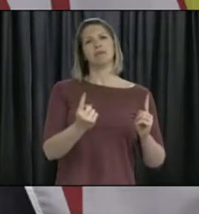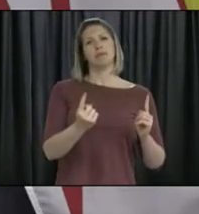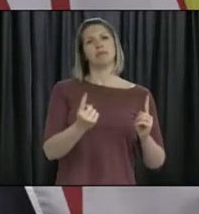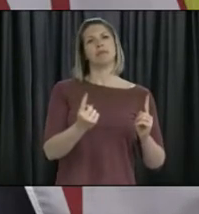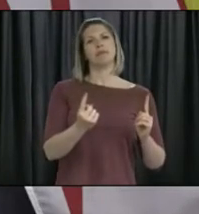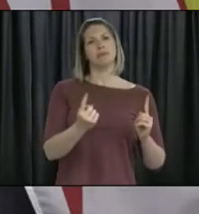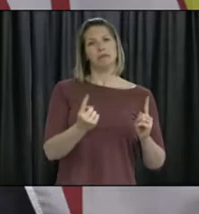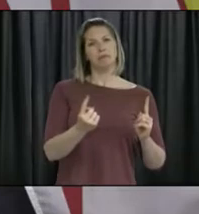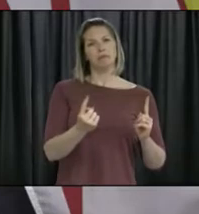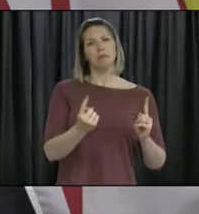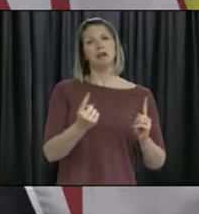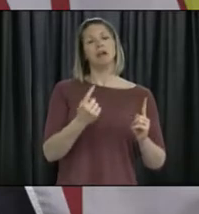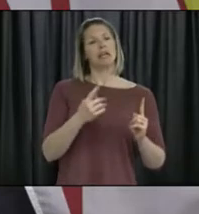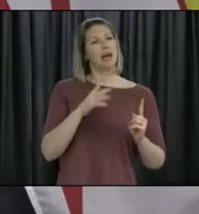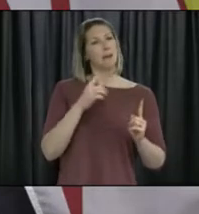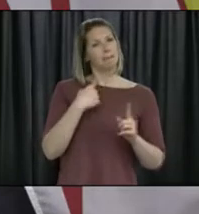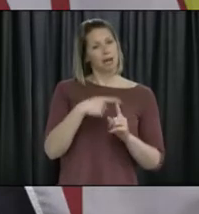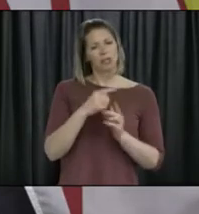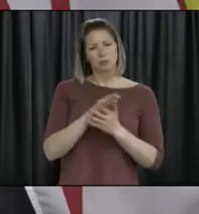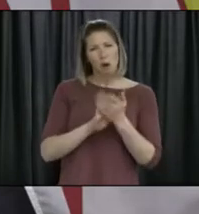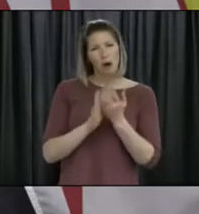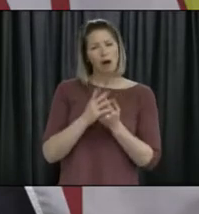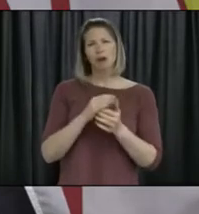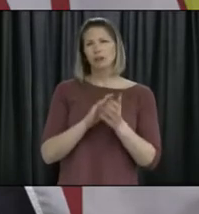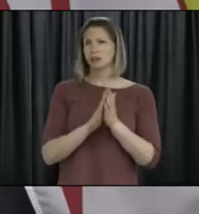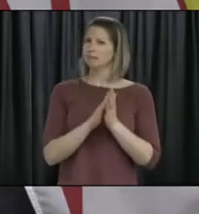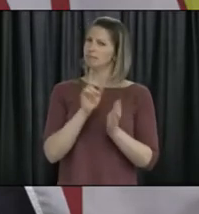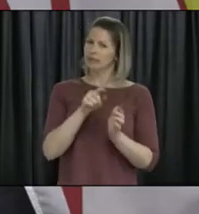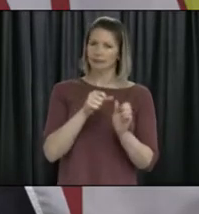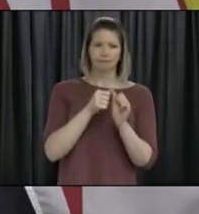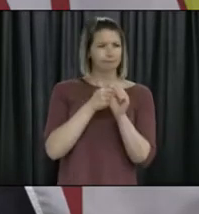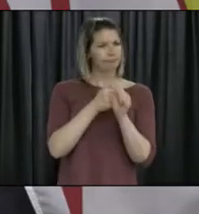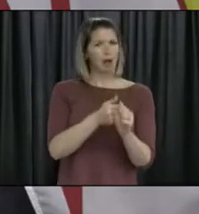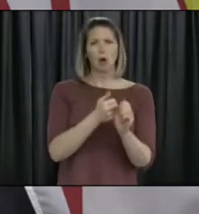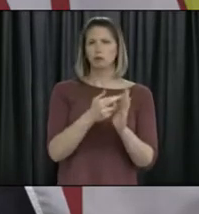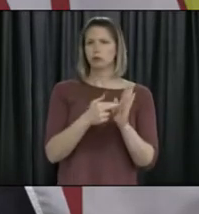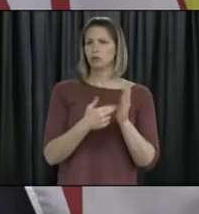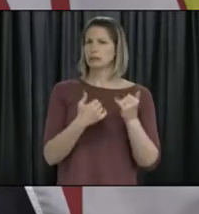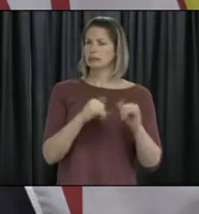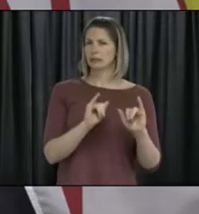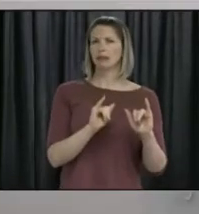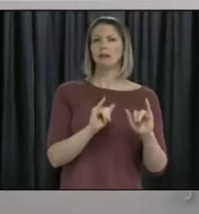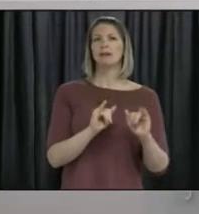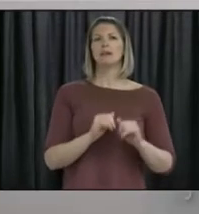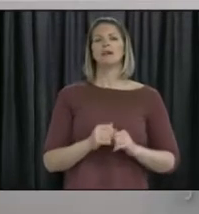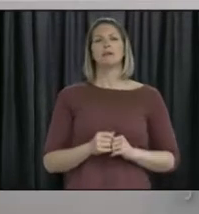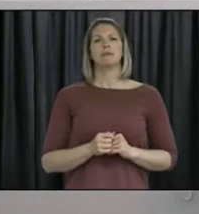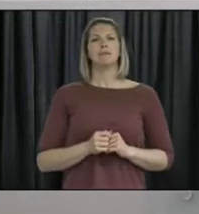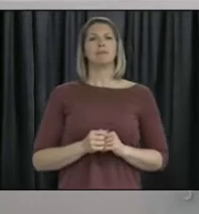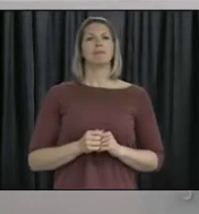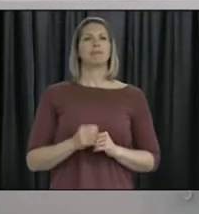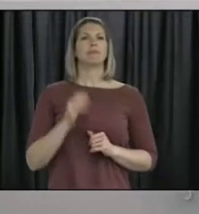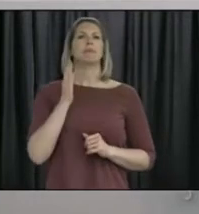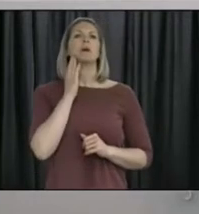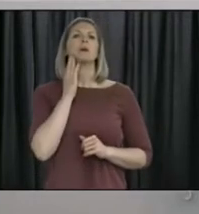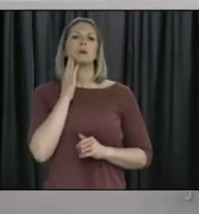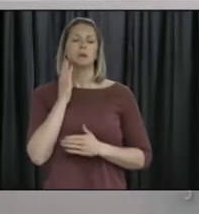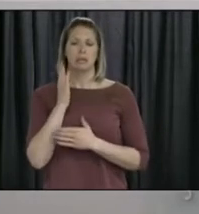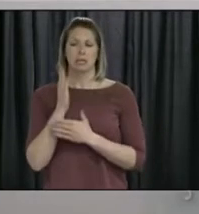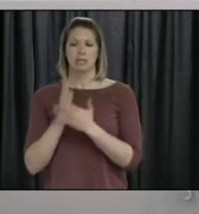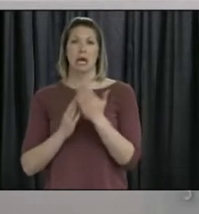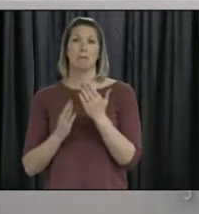the principles of physical distancing and things like that in mind. So I know, you know, I know some of our post-secondary educators